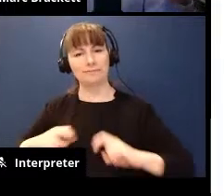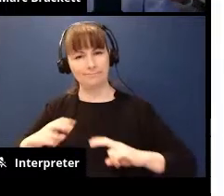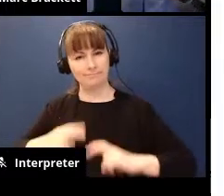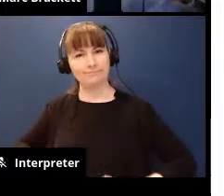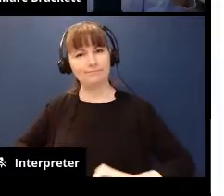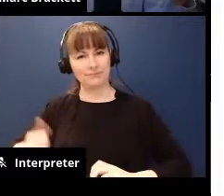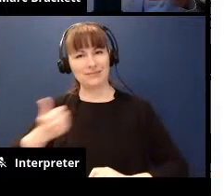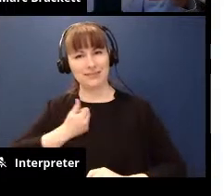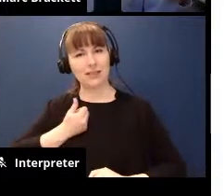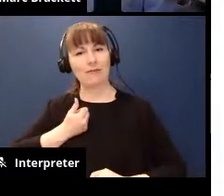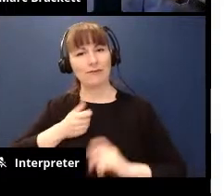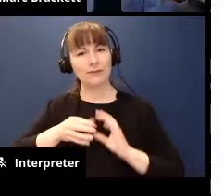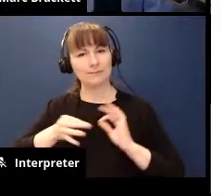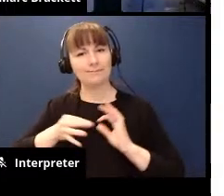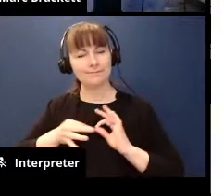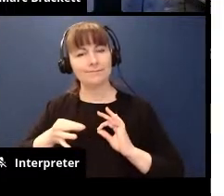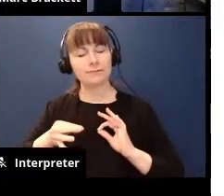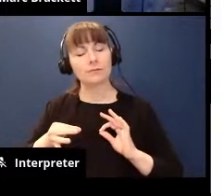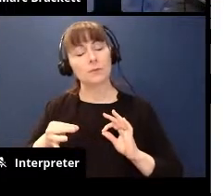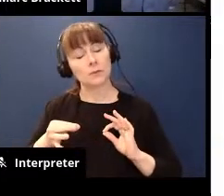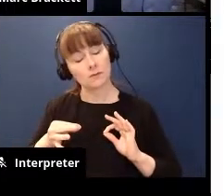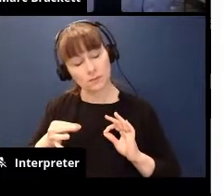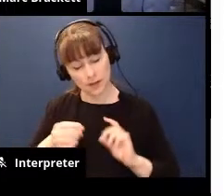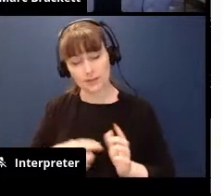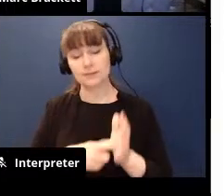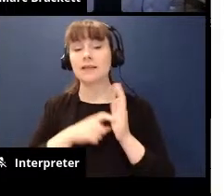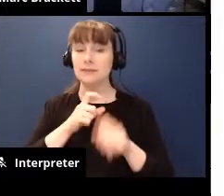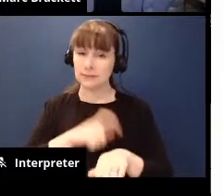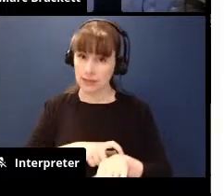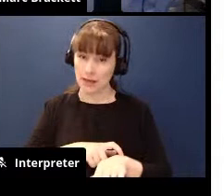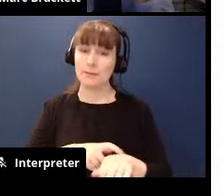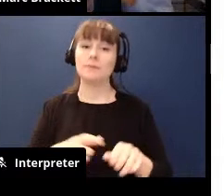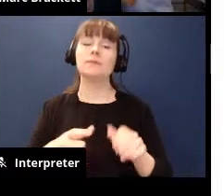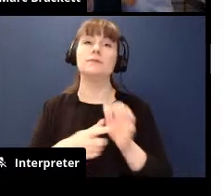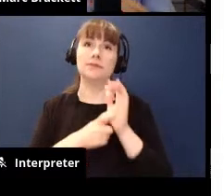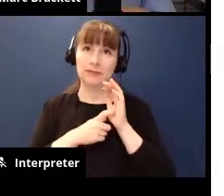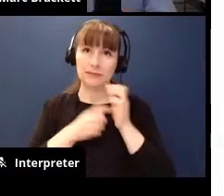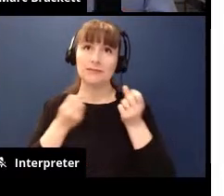lot of time and a lot of effort but it's worth everything